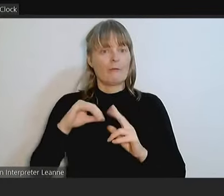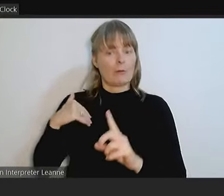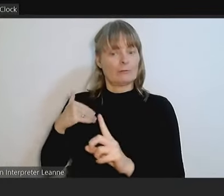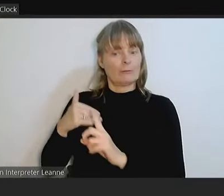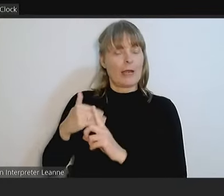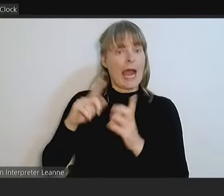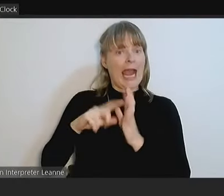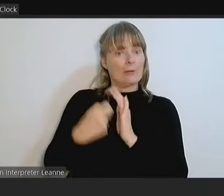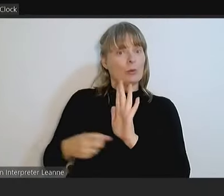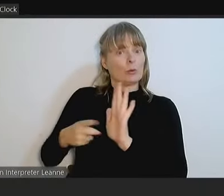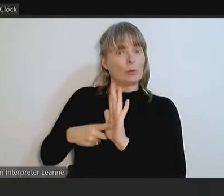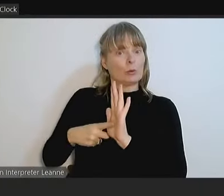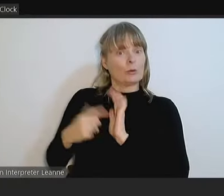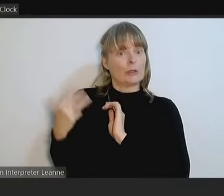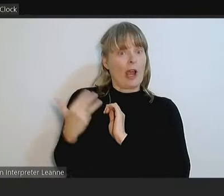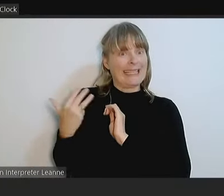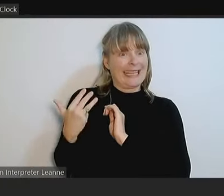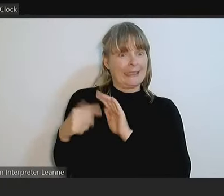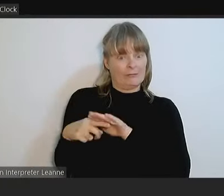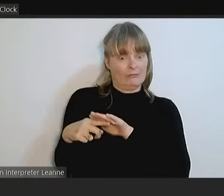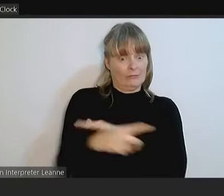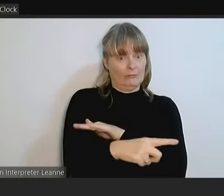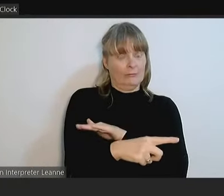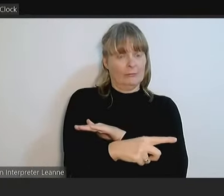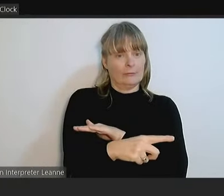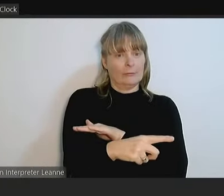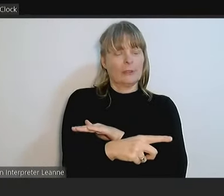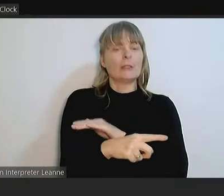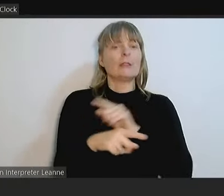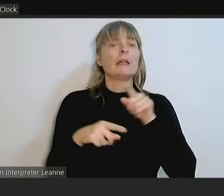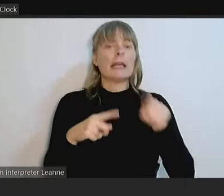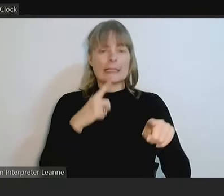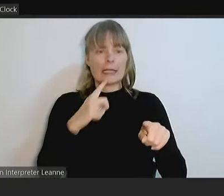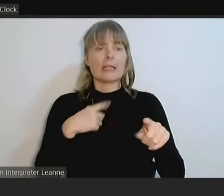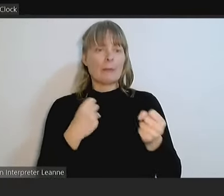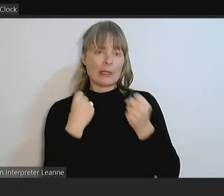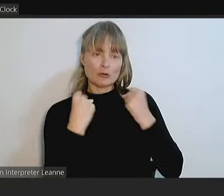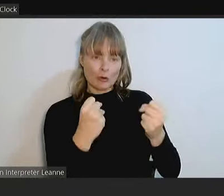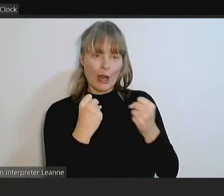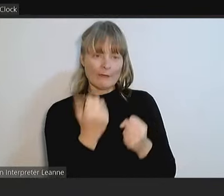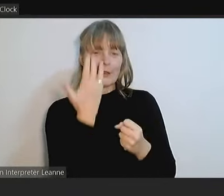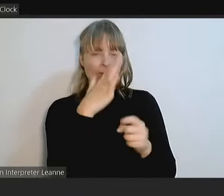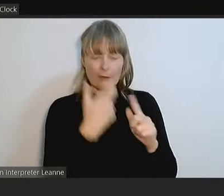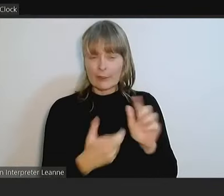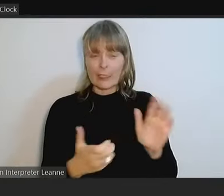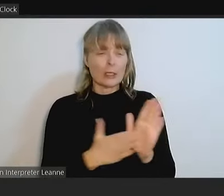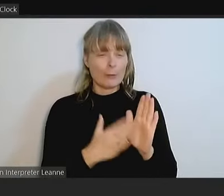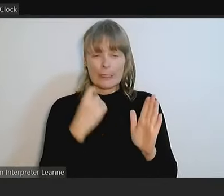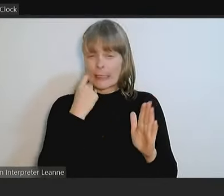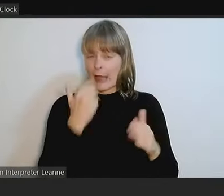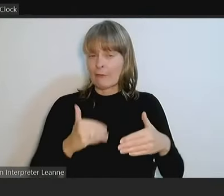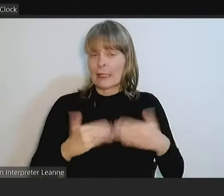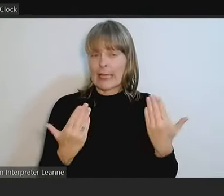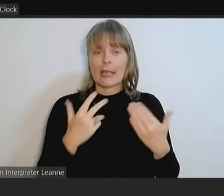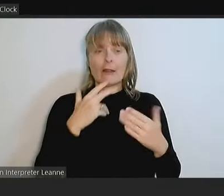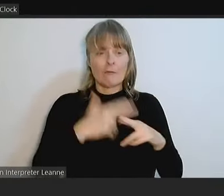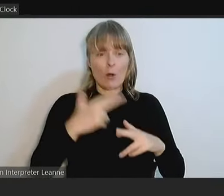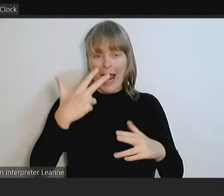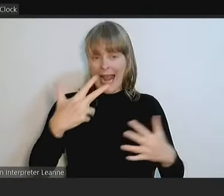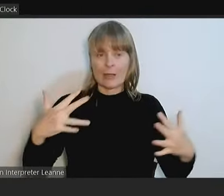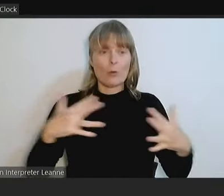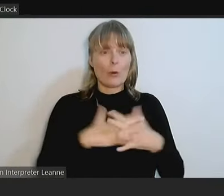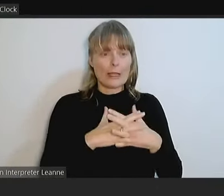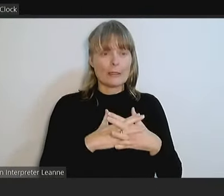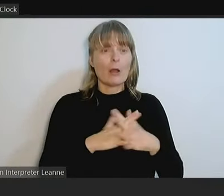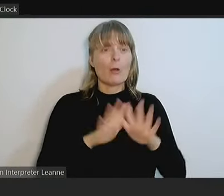I have been commuting 50 kilometres a day for eight weeks to take my son to school while I stay in temporary accommodation in